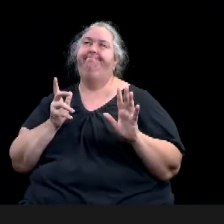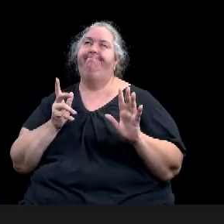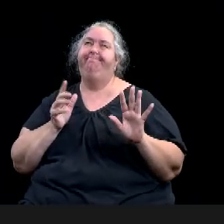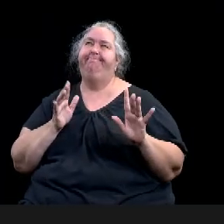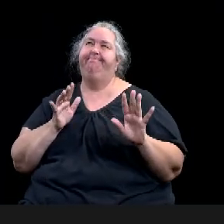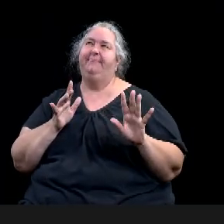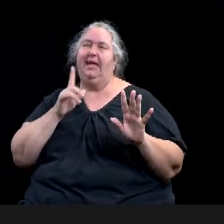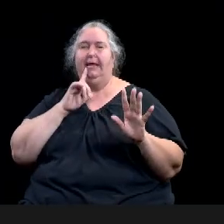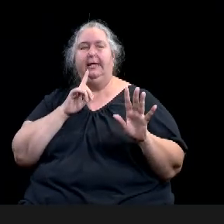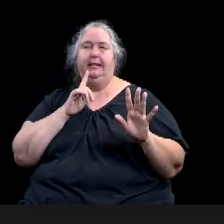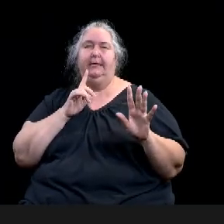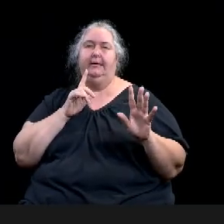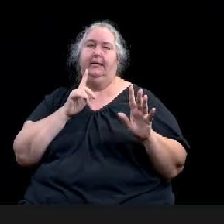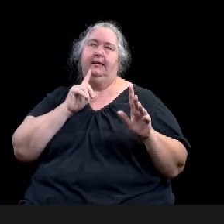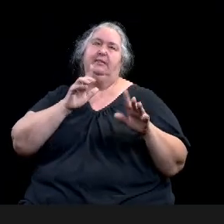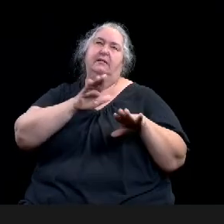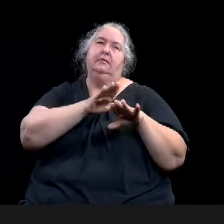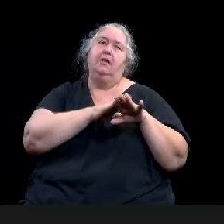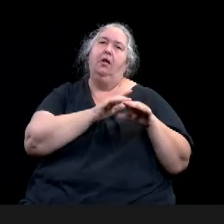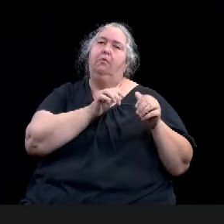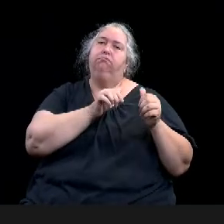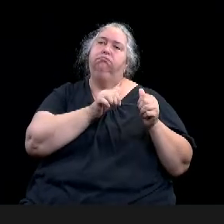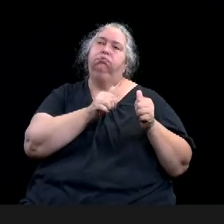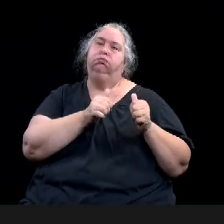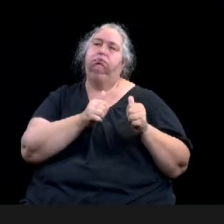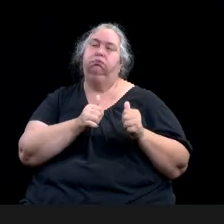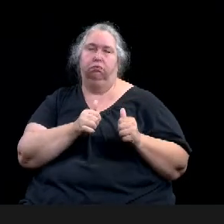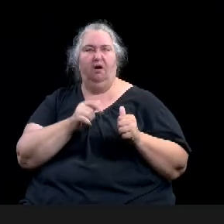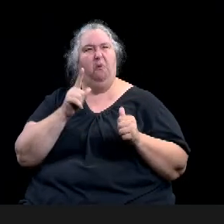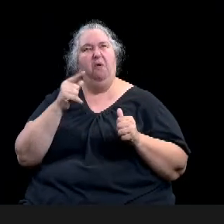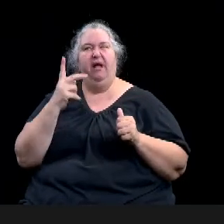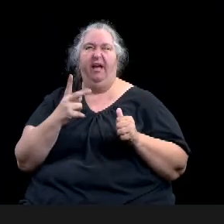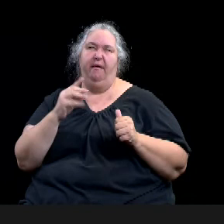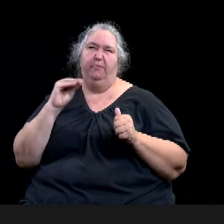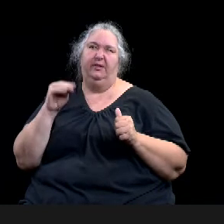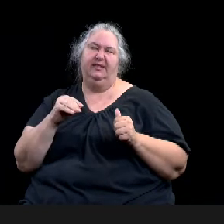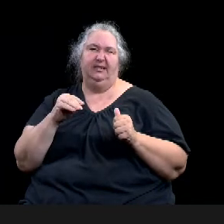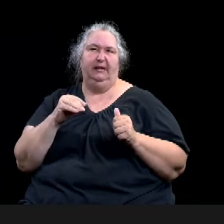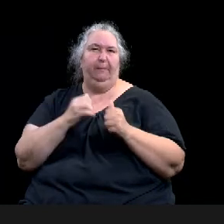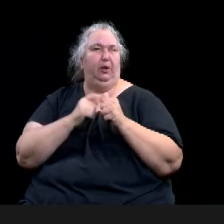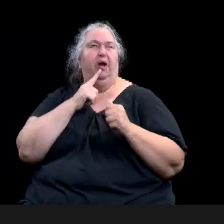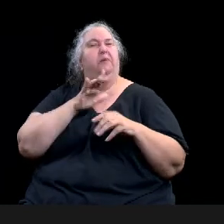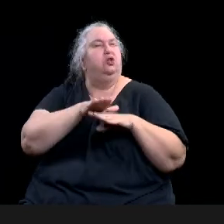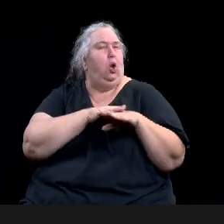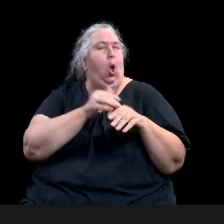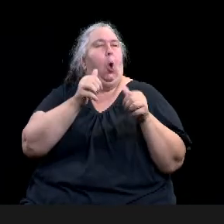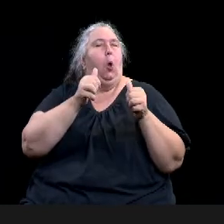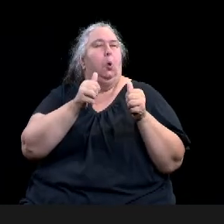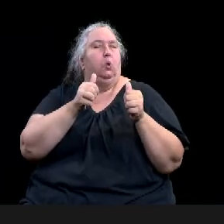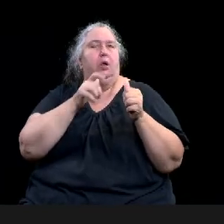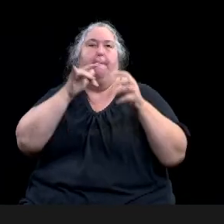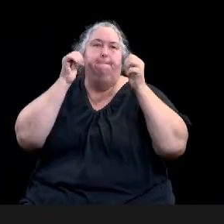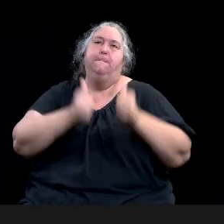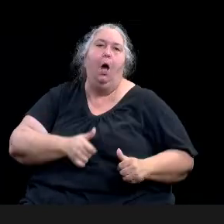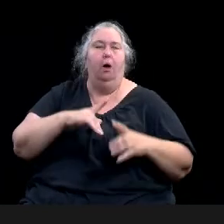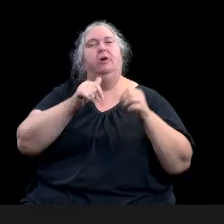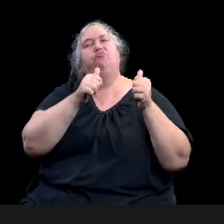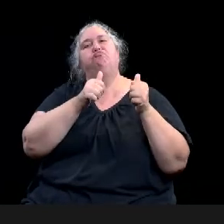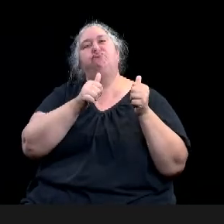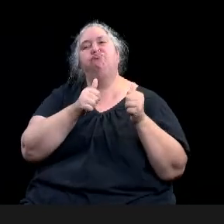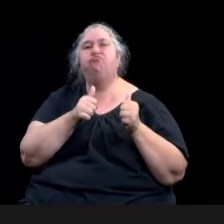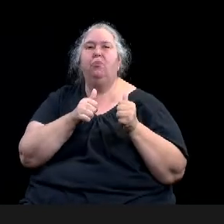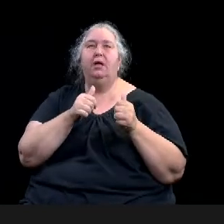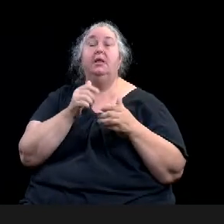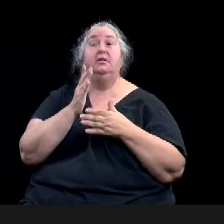really due to obsolescence and content and delivery of that material. Um, larger Texas, Texas museums